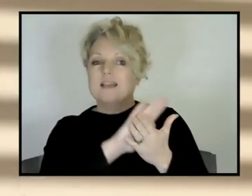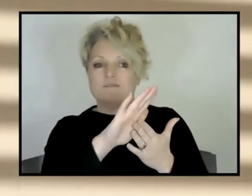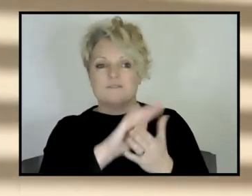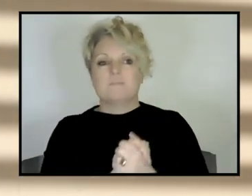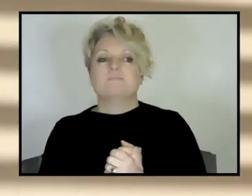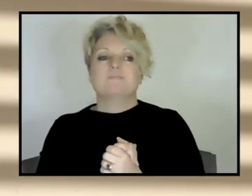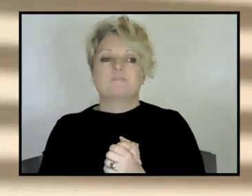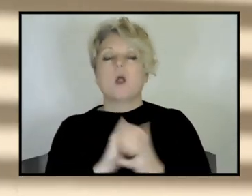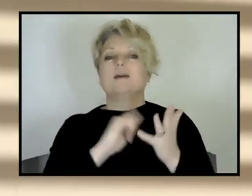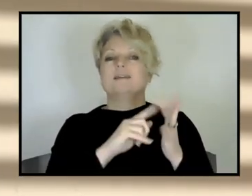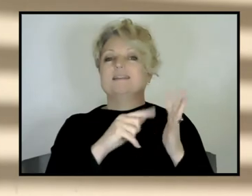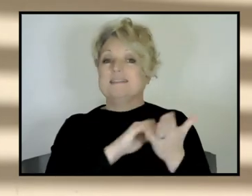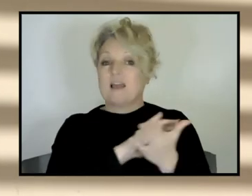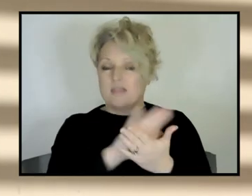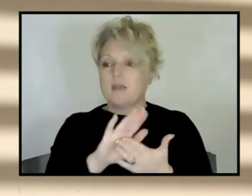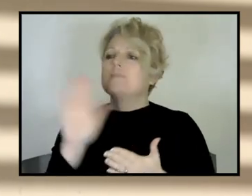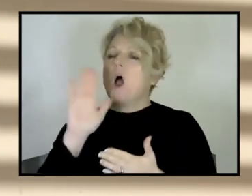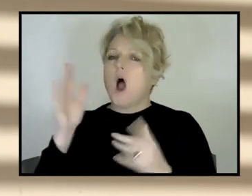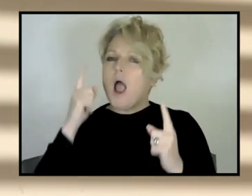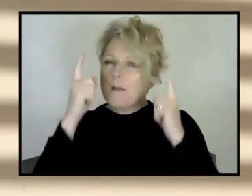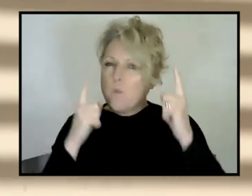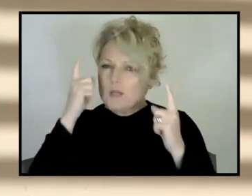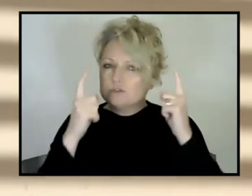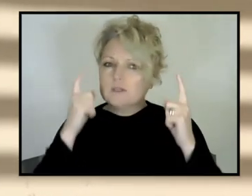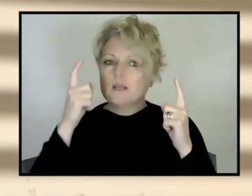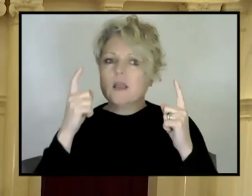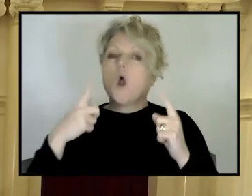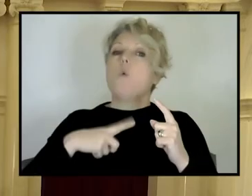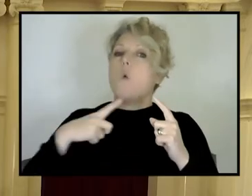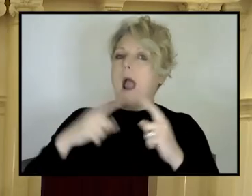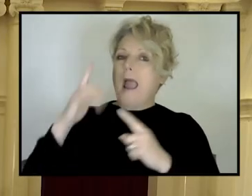Seth. And I was just wondering, why is this, um, technology theory so important to learn at the time?